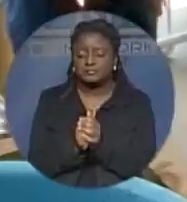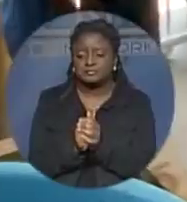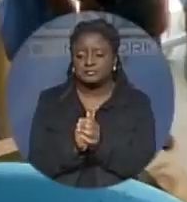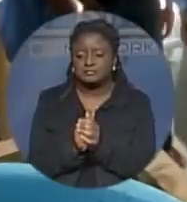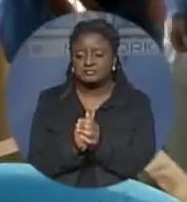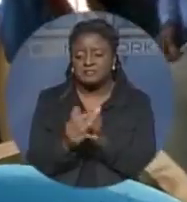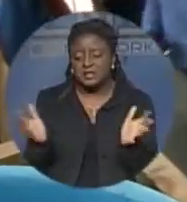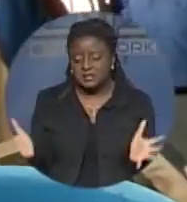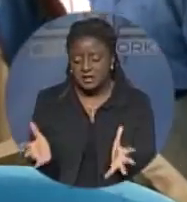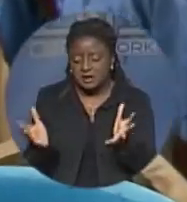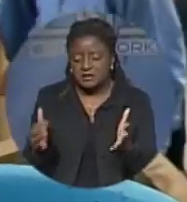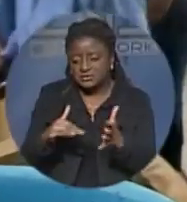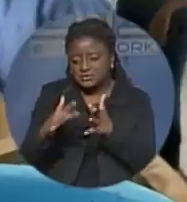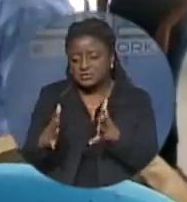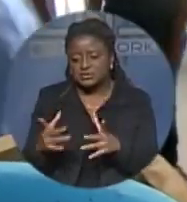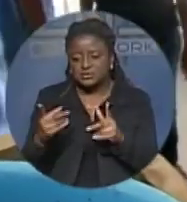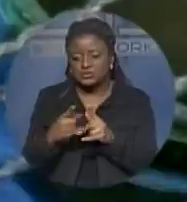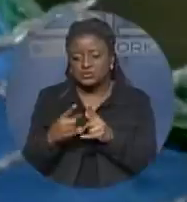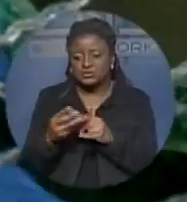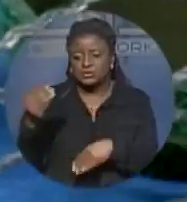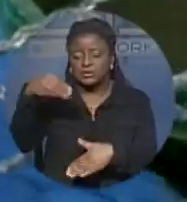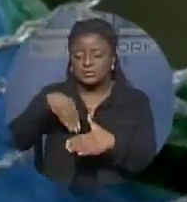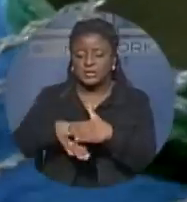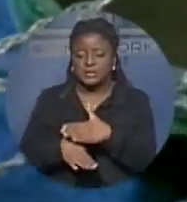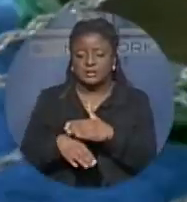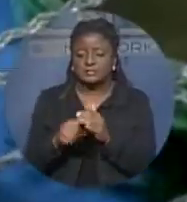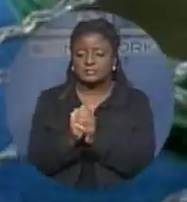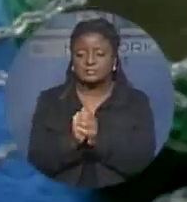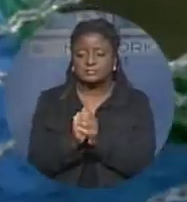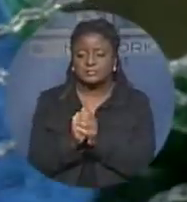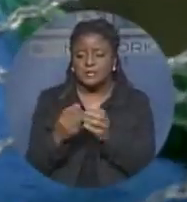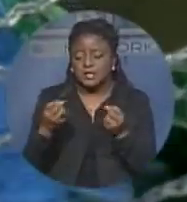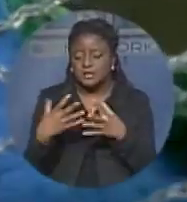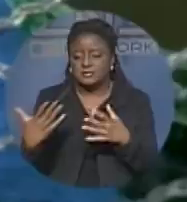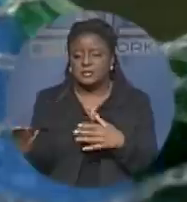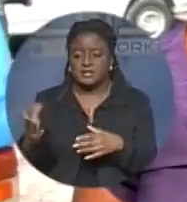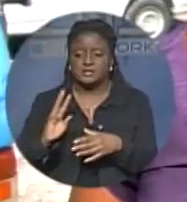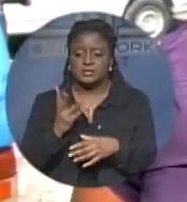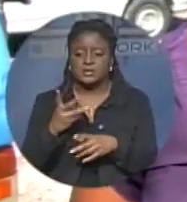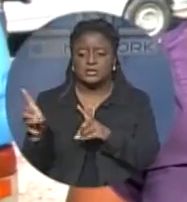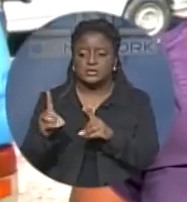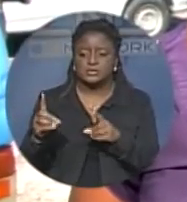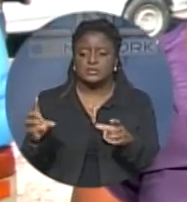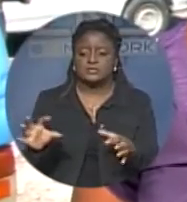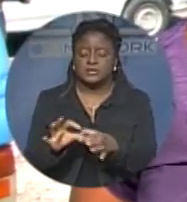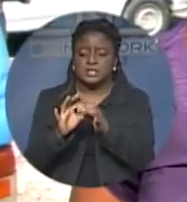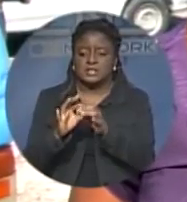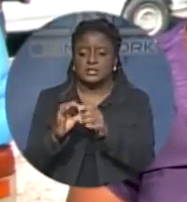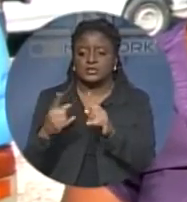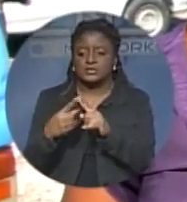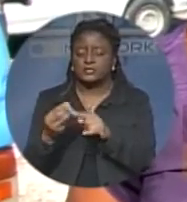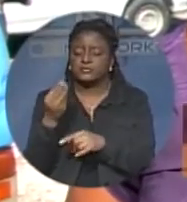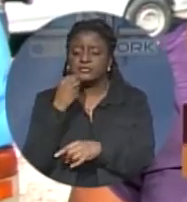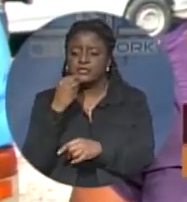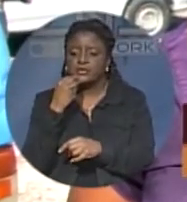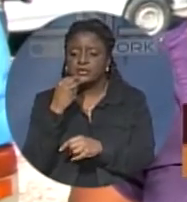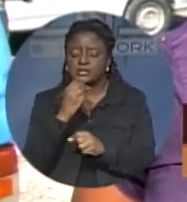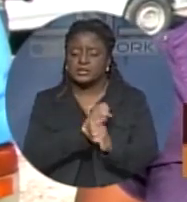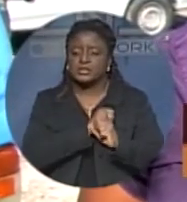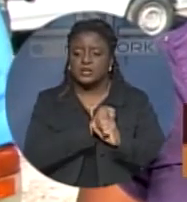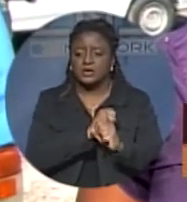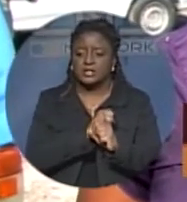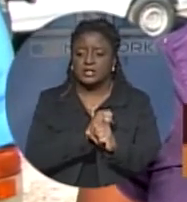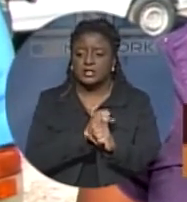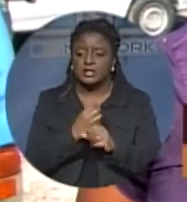to jump right in. And a lot of the things that we do are very relative in terms of food security, in terms of renewable